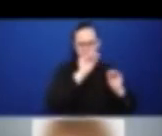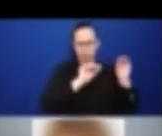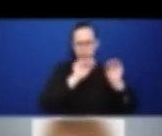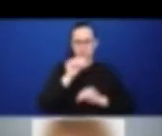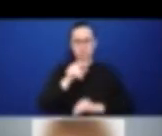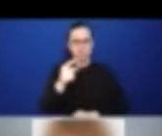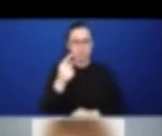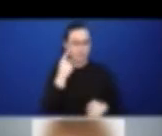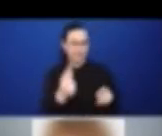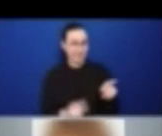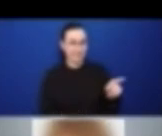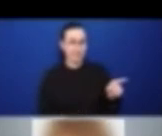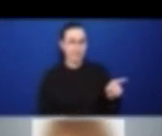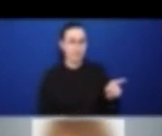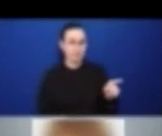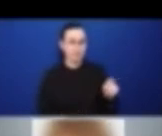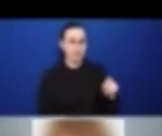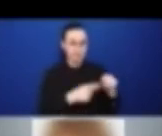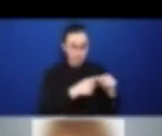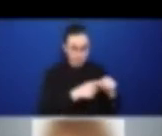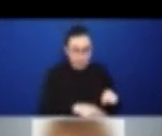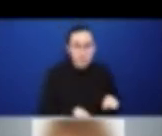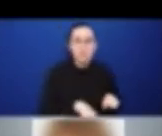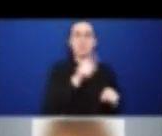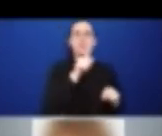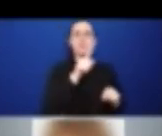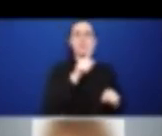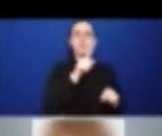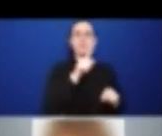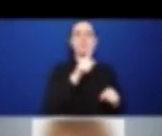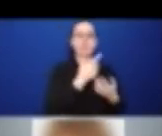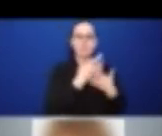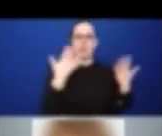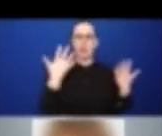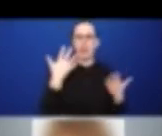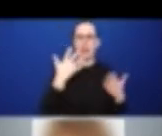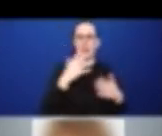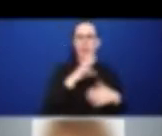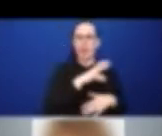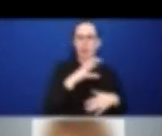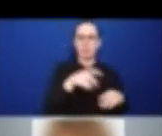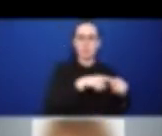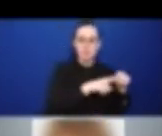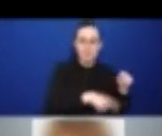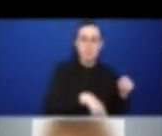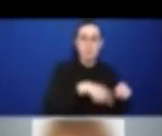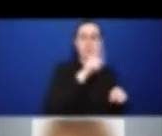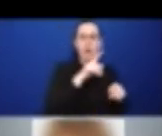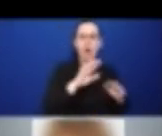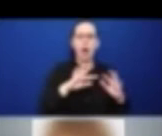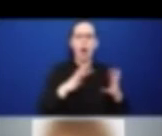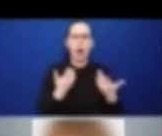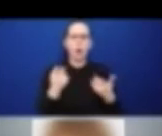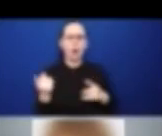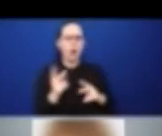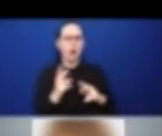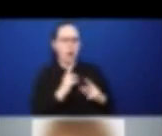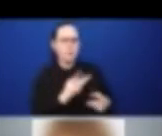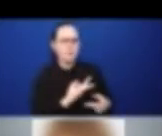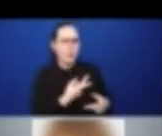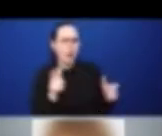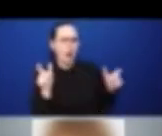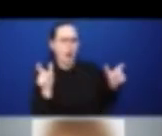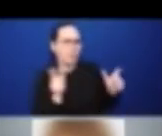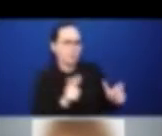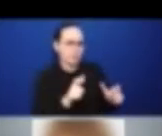infection rates in countries, countries started to respond to the outbreak. And this is a stringency index made